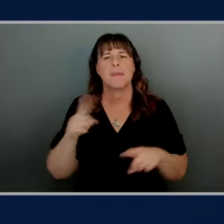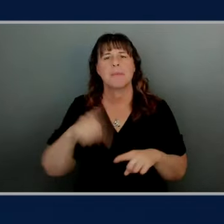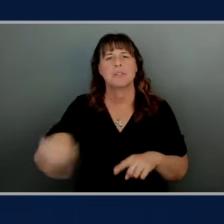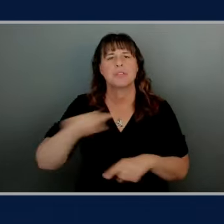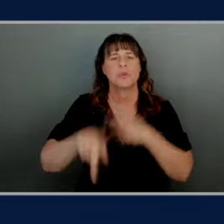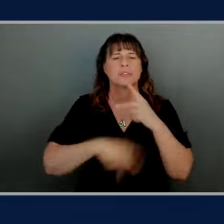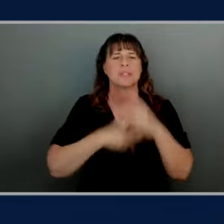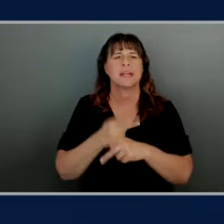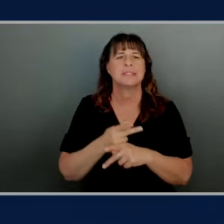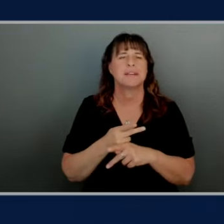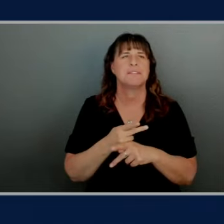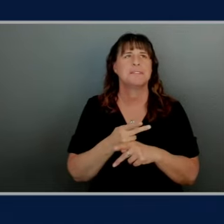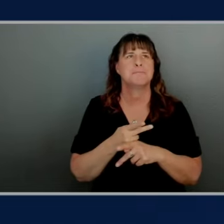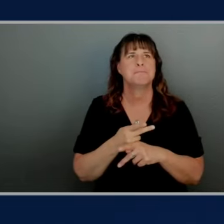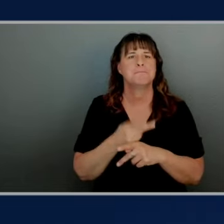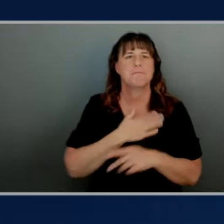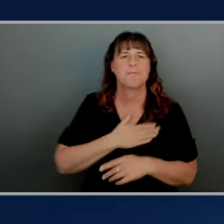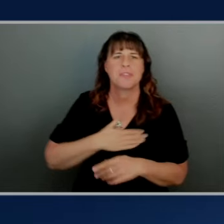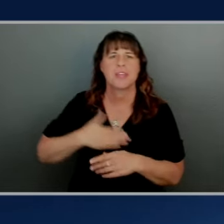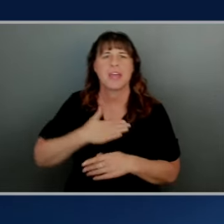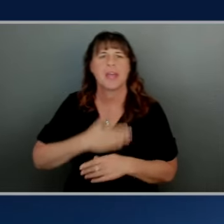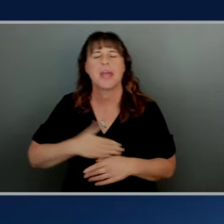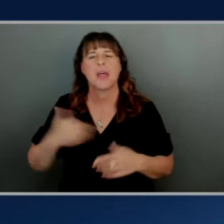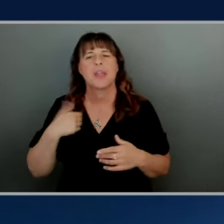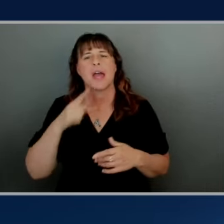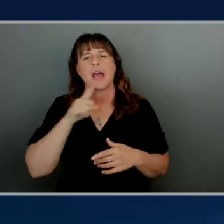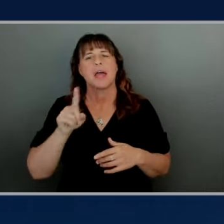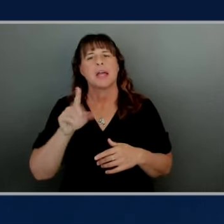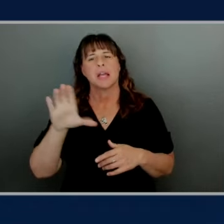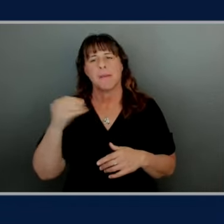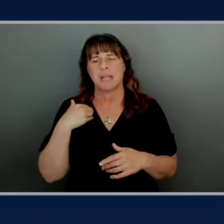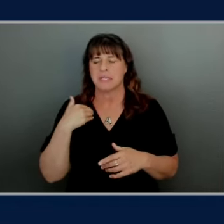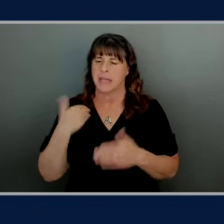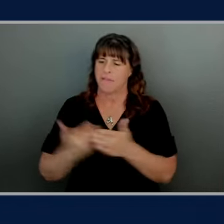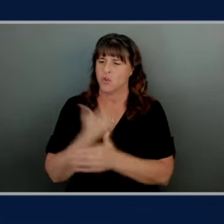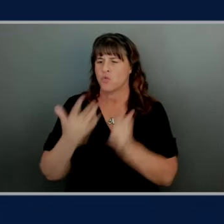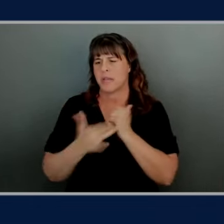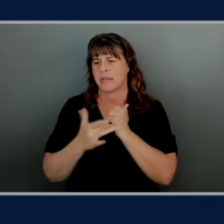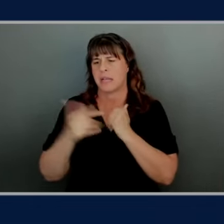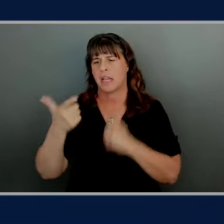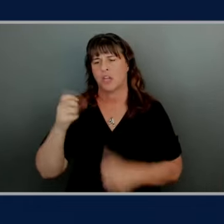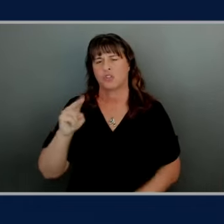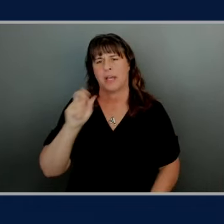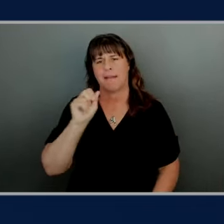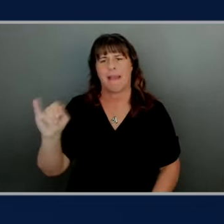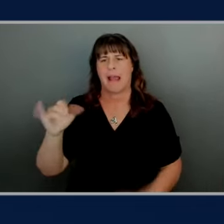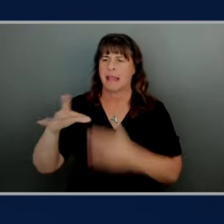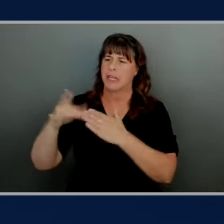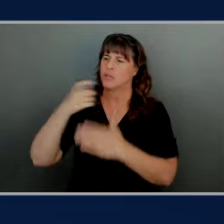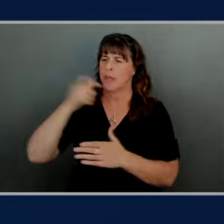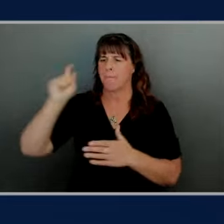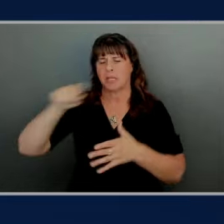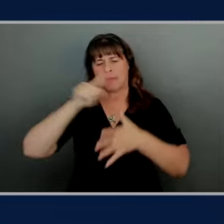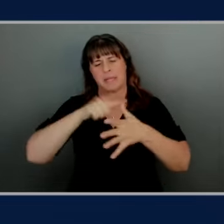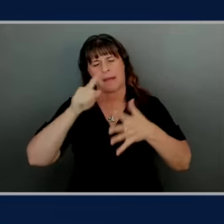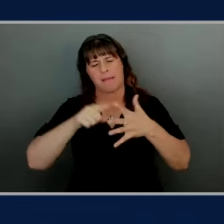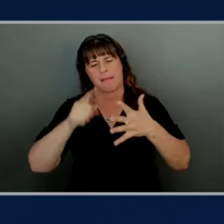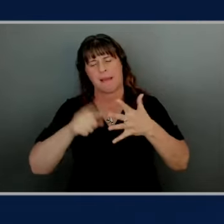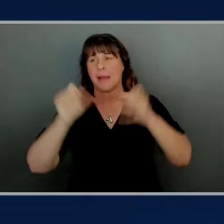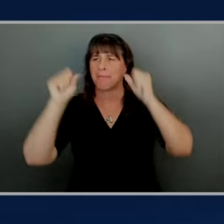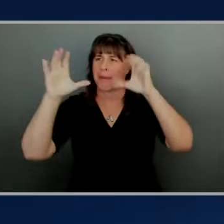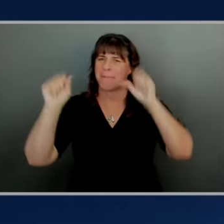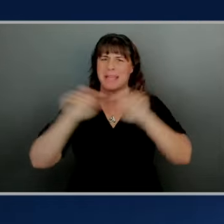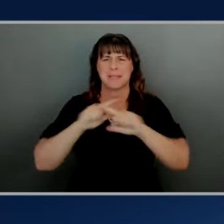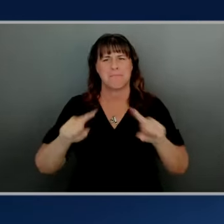endeavors where companies bring on new technology like generative AI leadership says we've got to do this it's going to be amazing but they don't necessarily